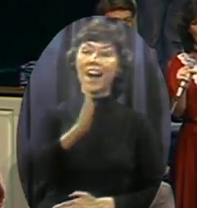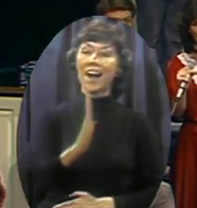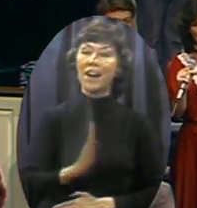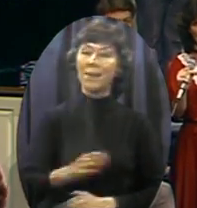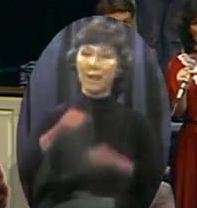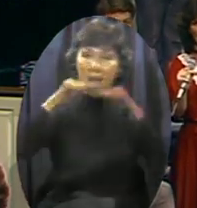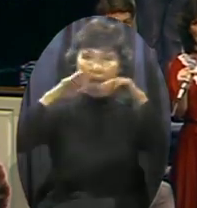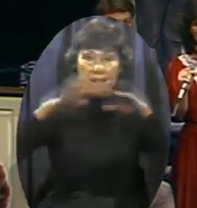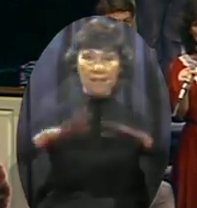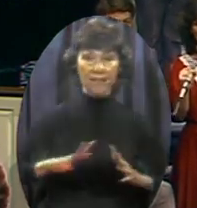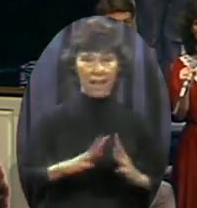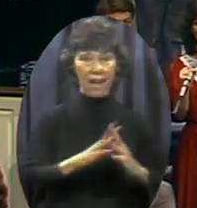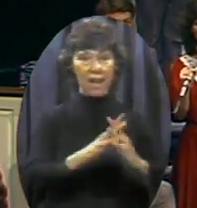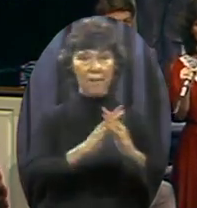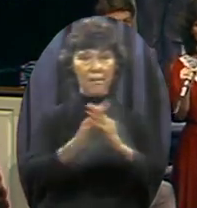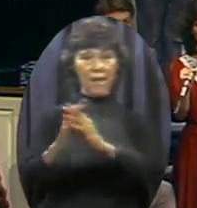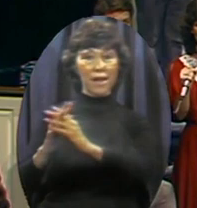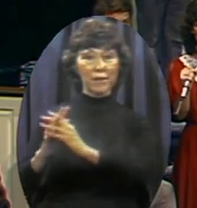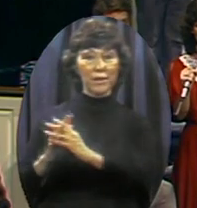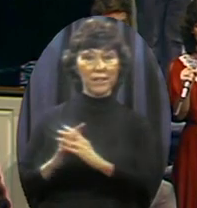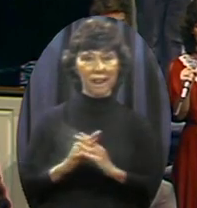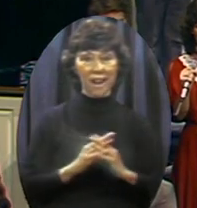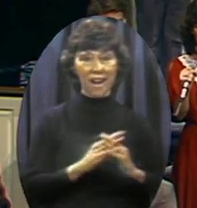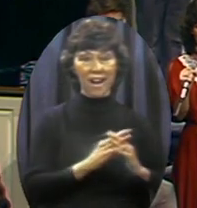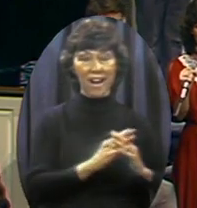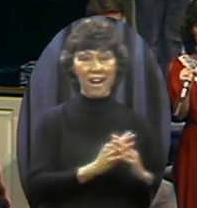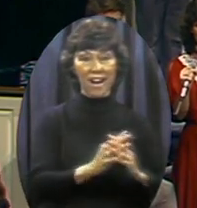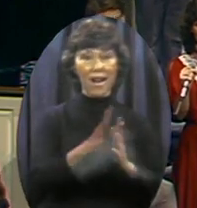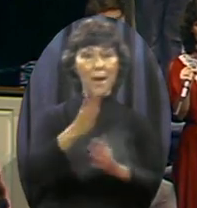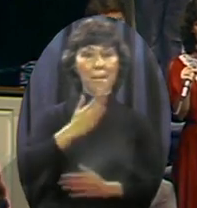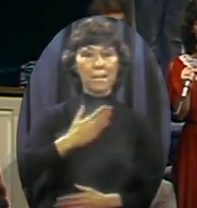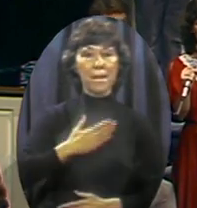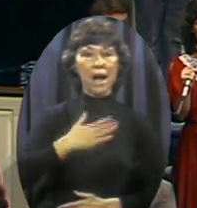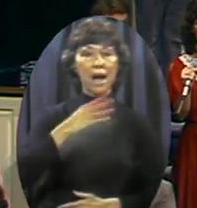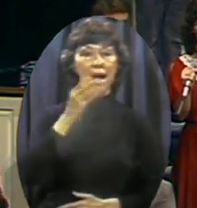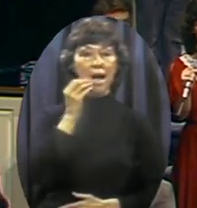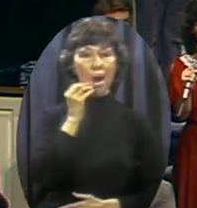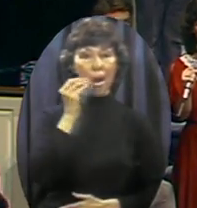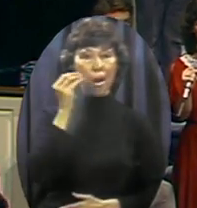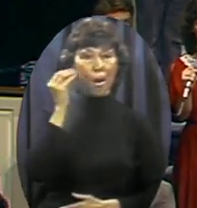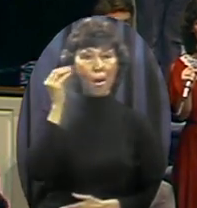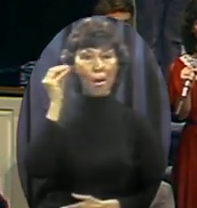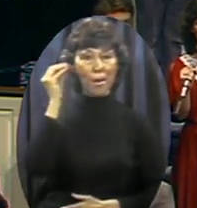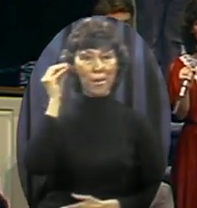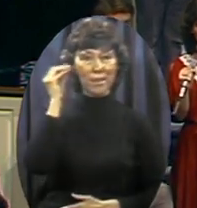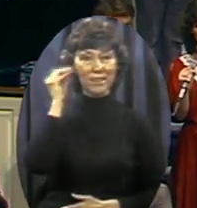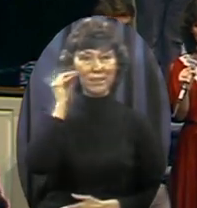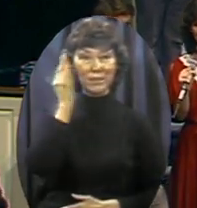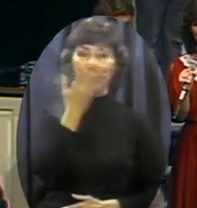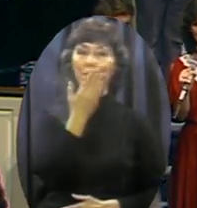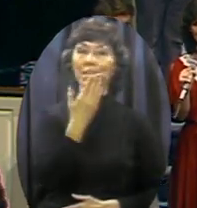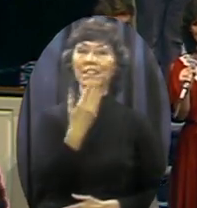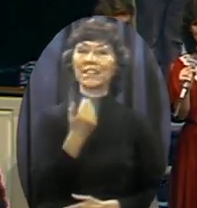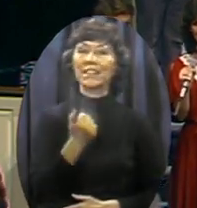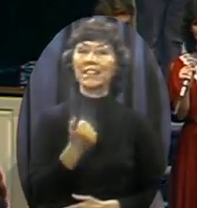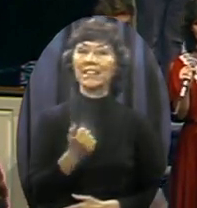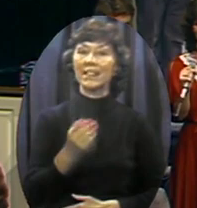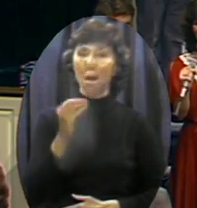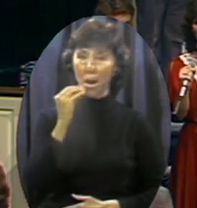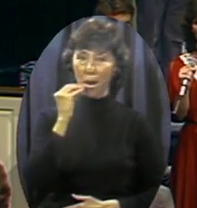bless America My home sweet